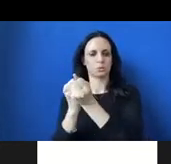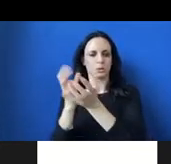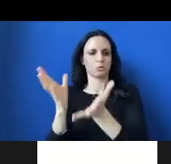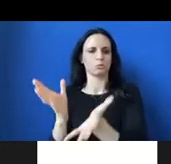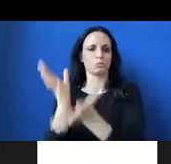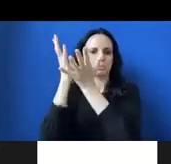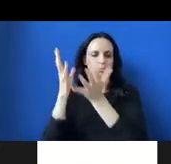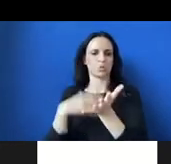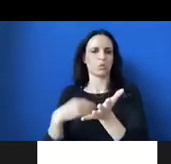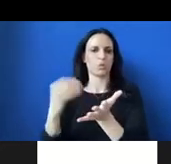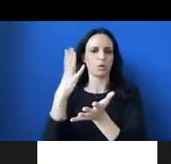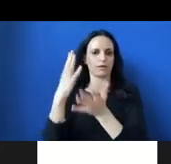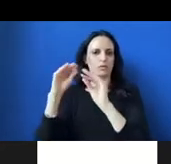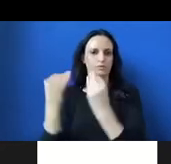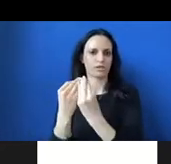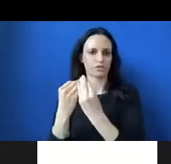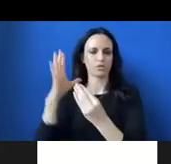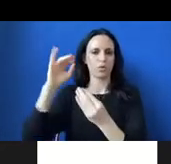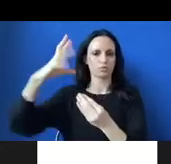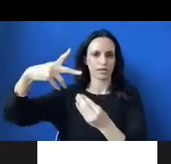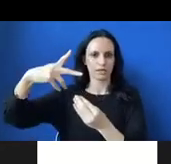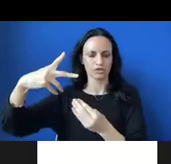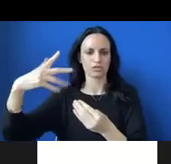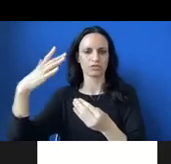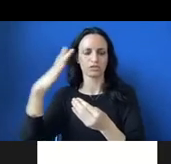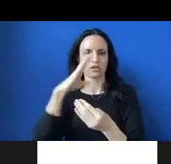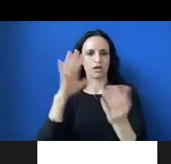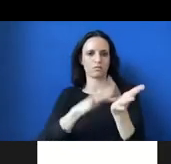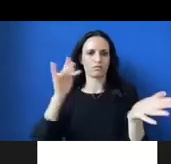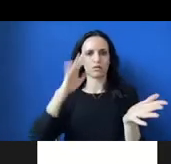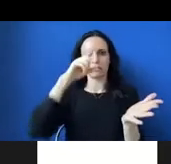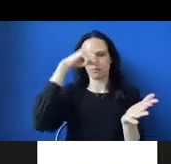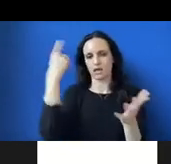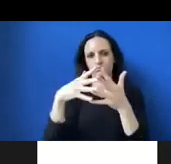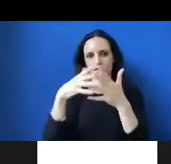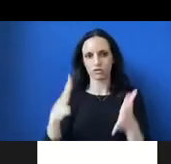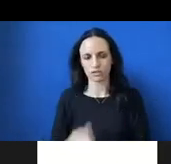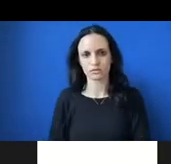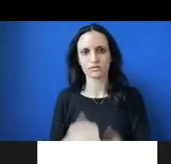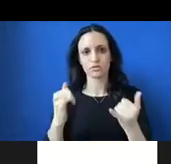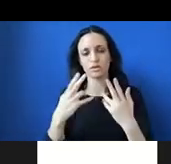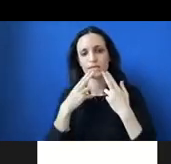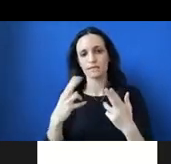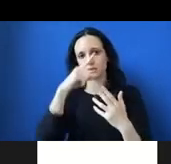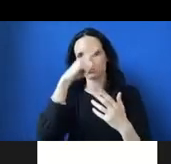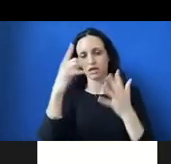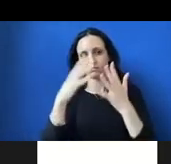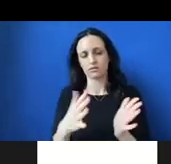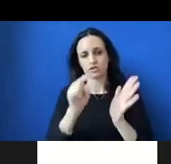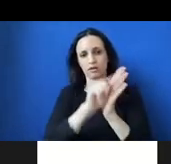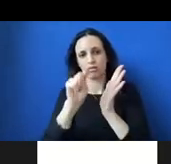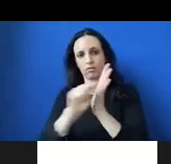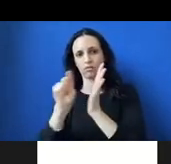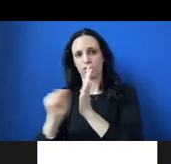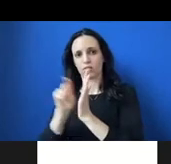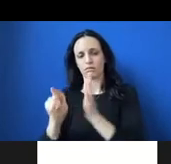and justifies the subjugation of black Americans. Today innocent black Americans are killed while they're killed